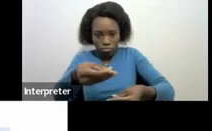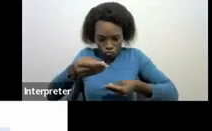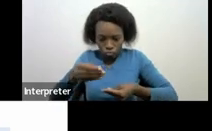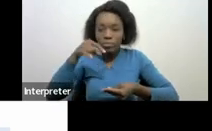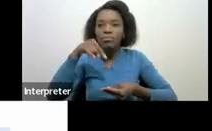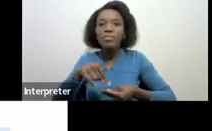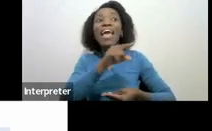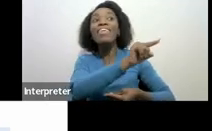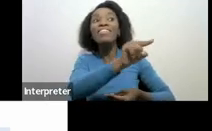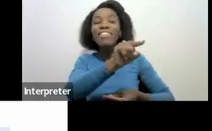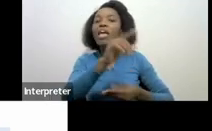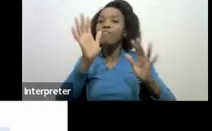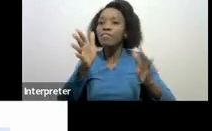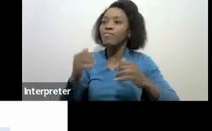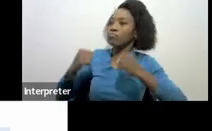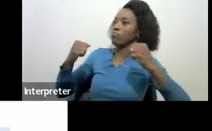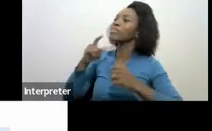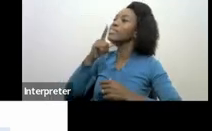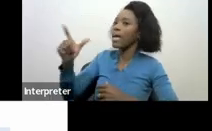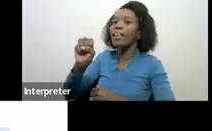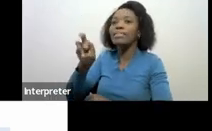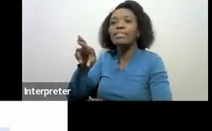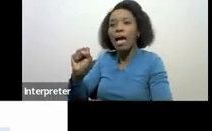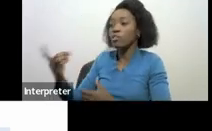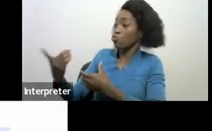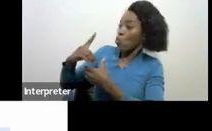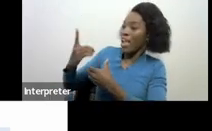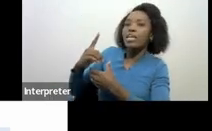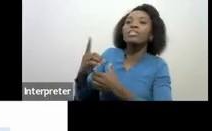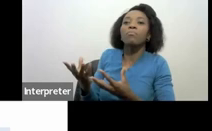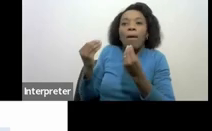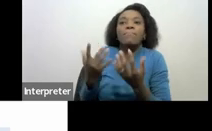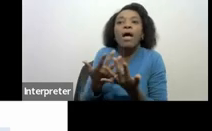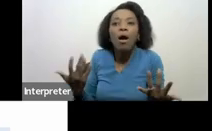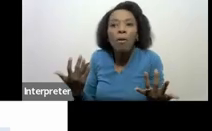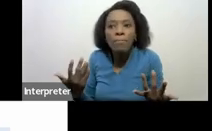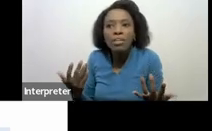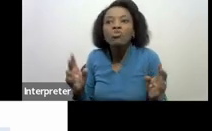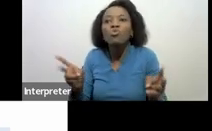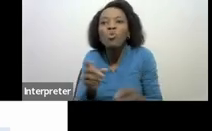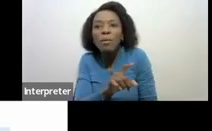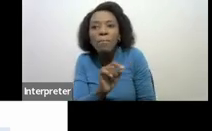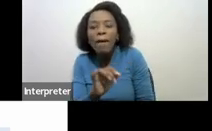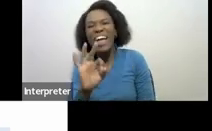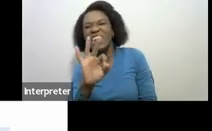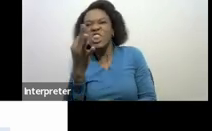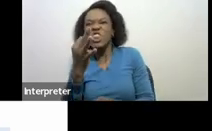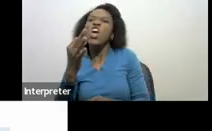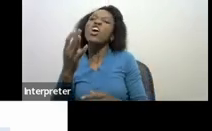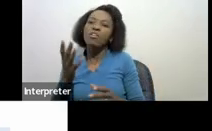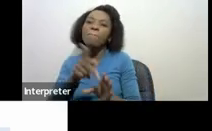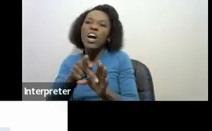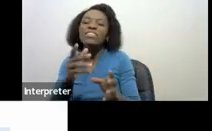many donations they've received which we call them normally we say that they are the third-party data information